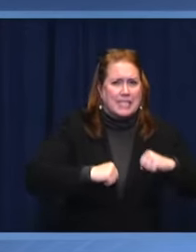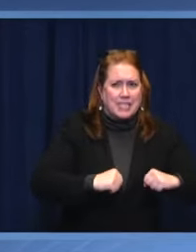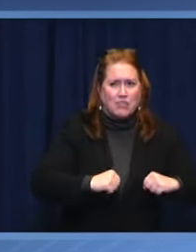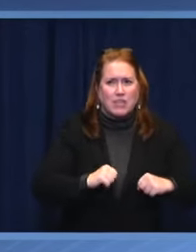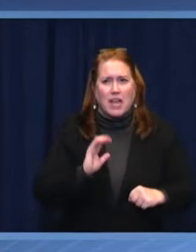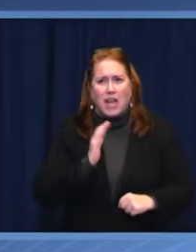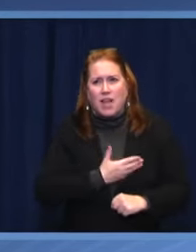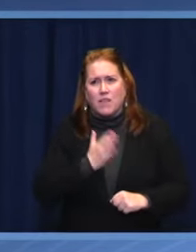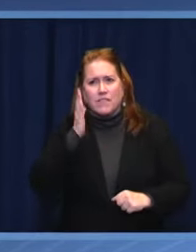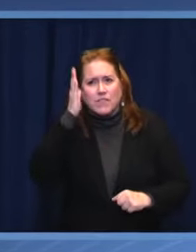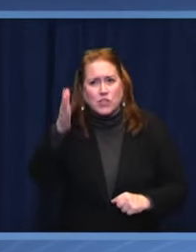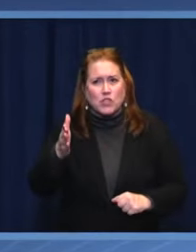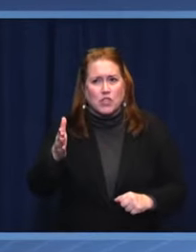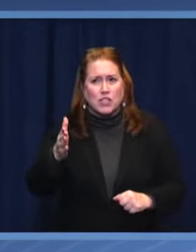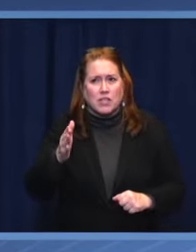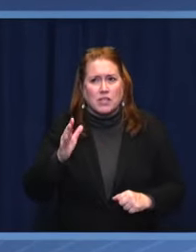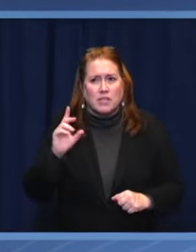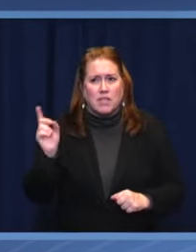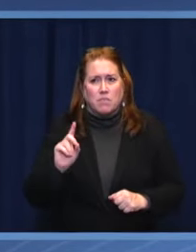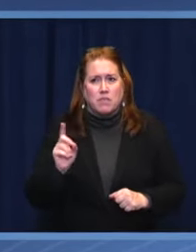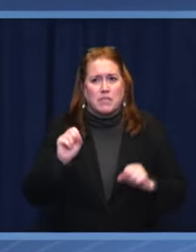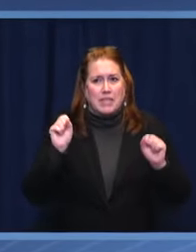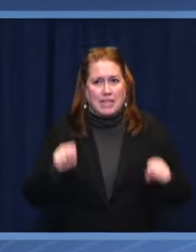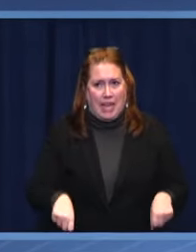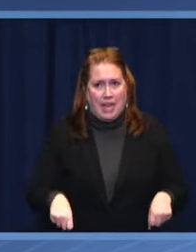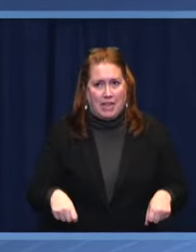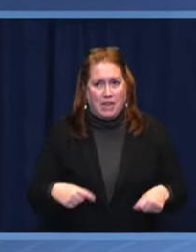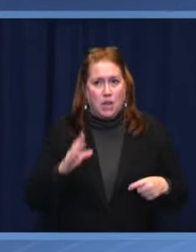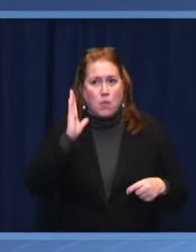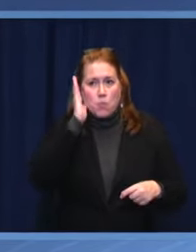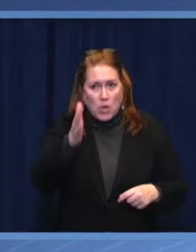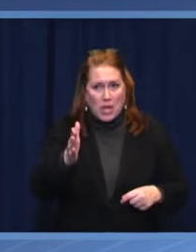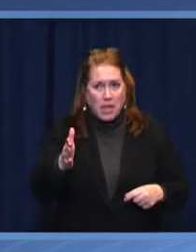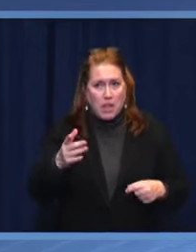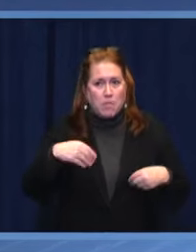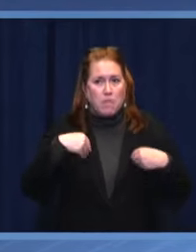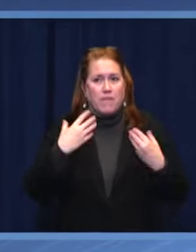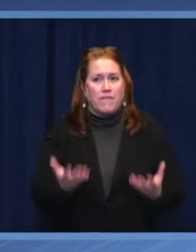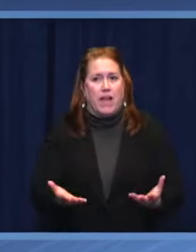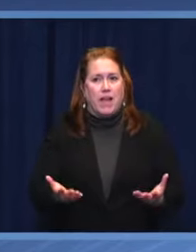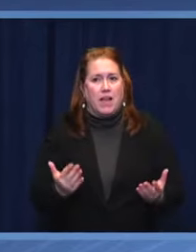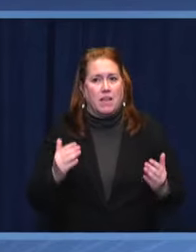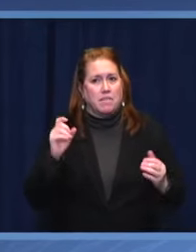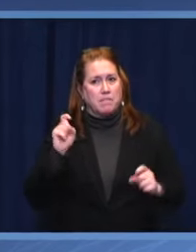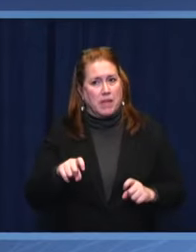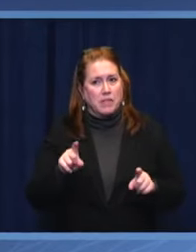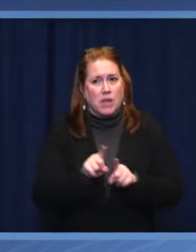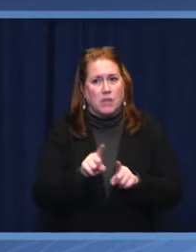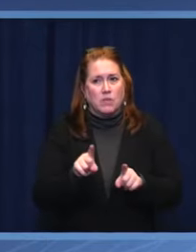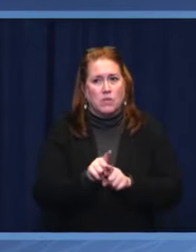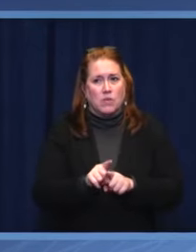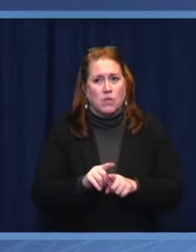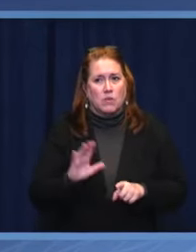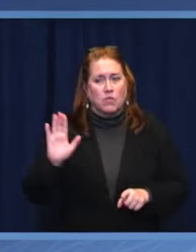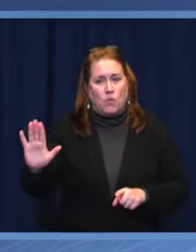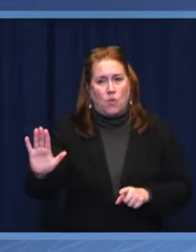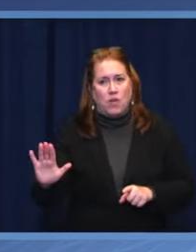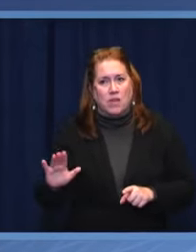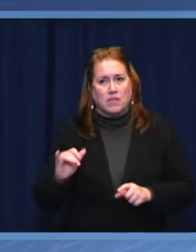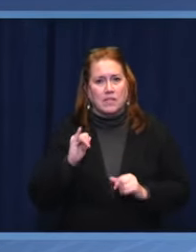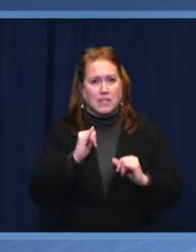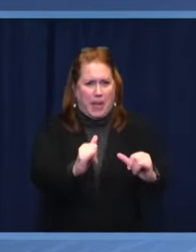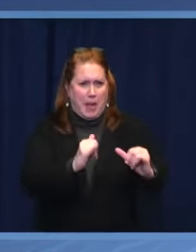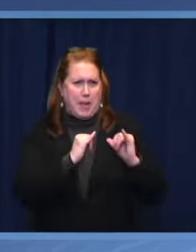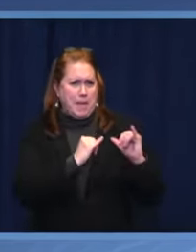faith that democracy can and will deliver must also be yours. In other words,